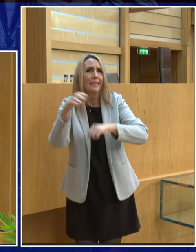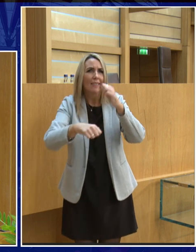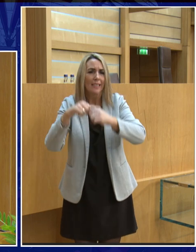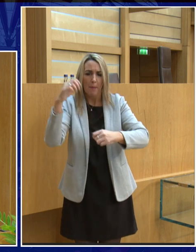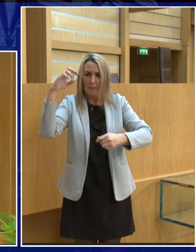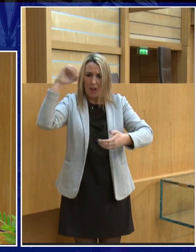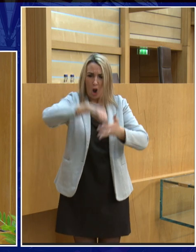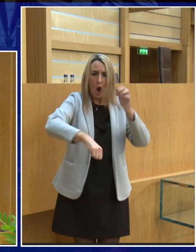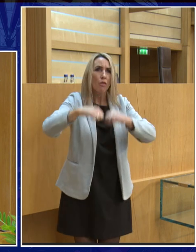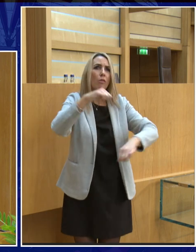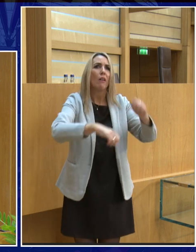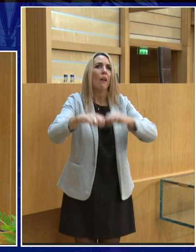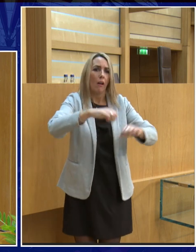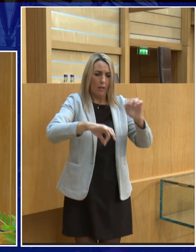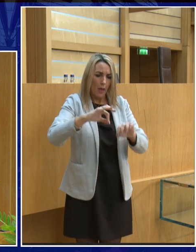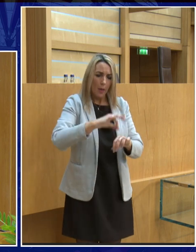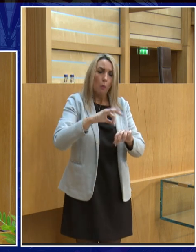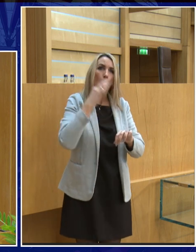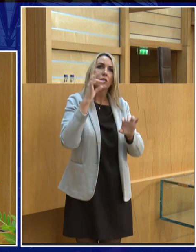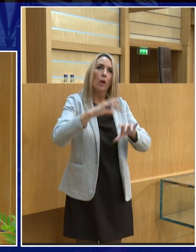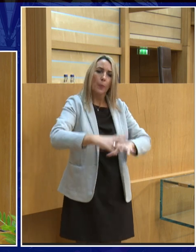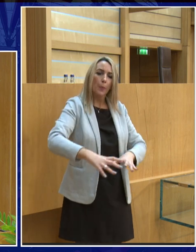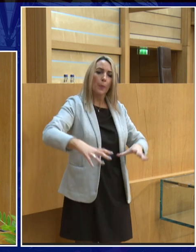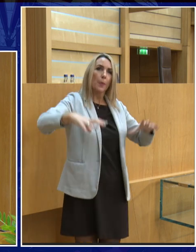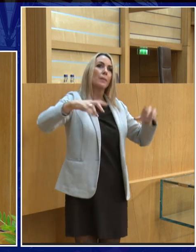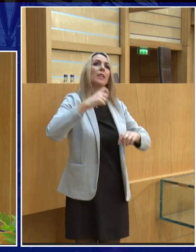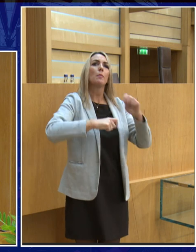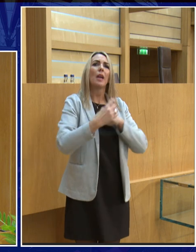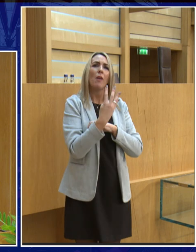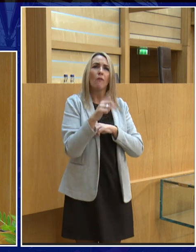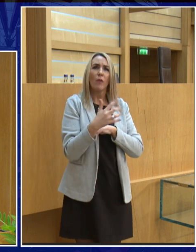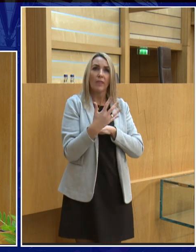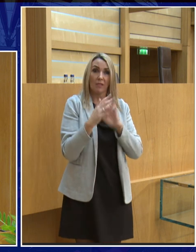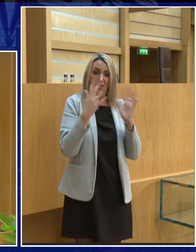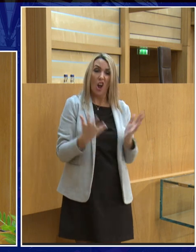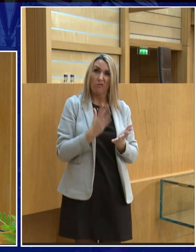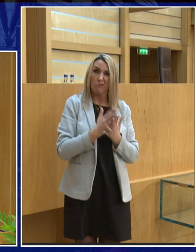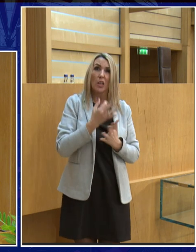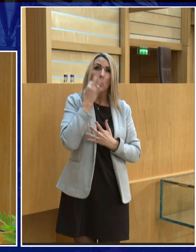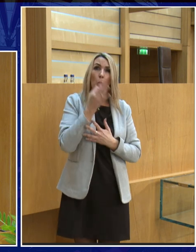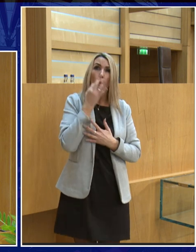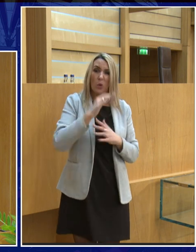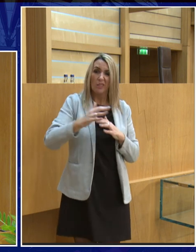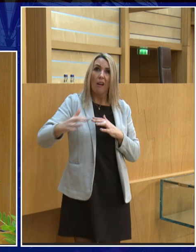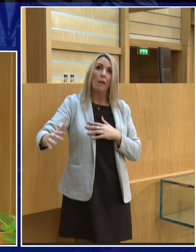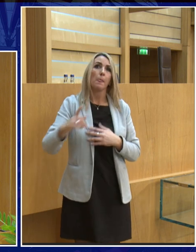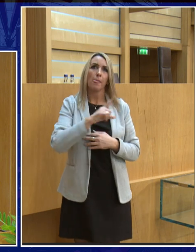rocks hit the earth and left water here and that's why now four fifths of the earth's surface is water and we are very much a product of the planet we live on so